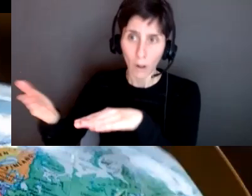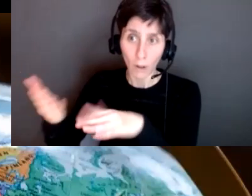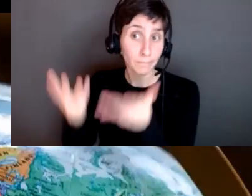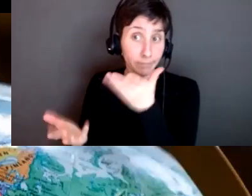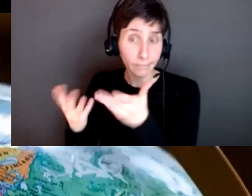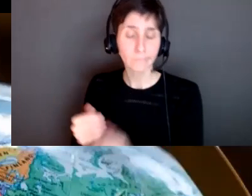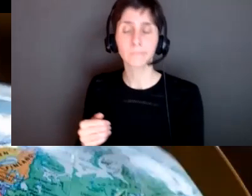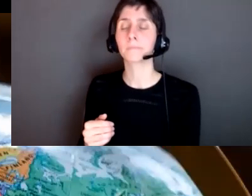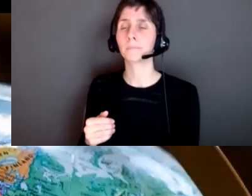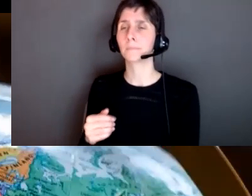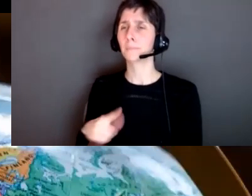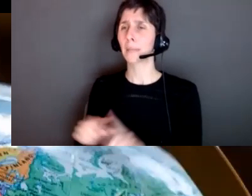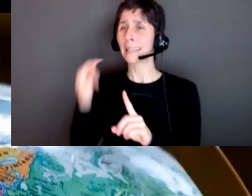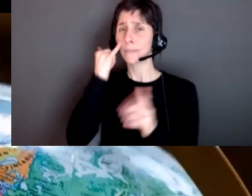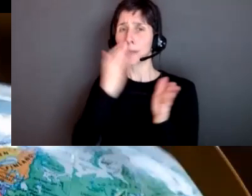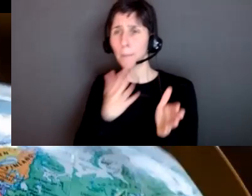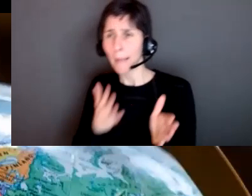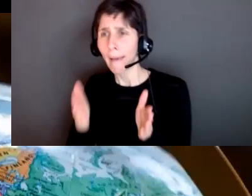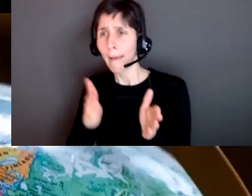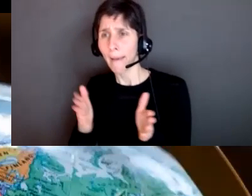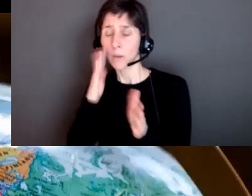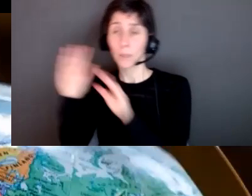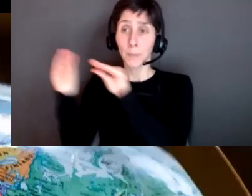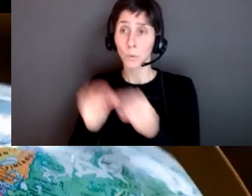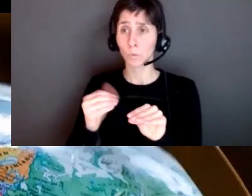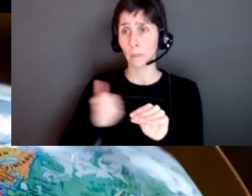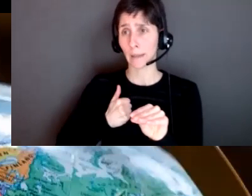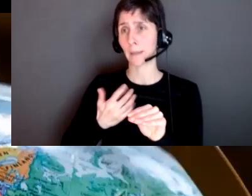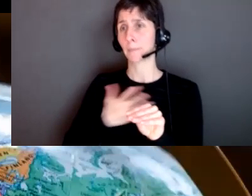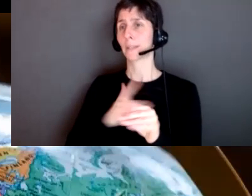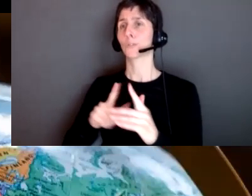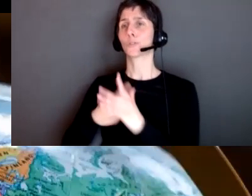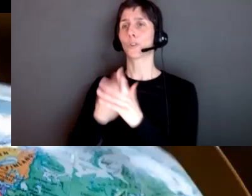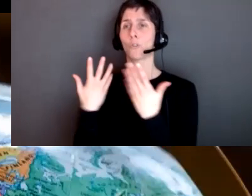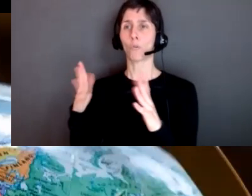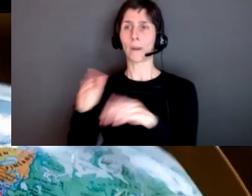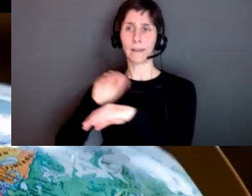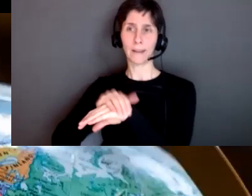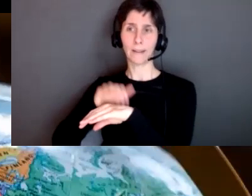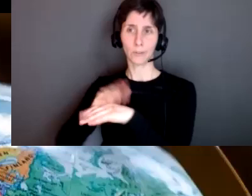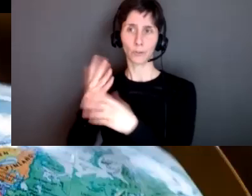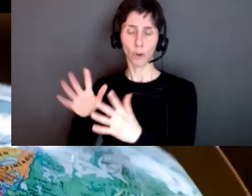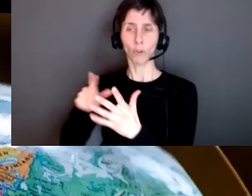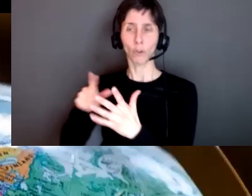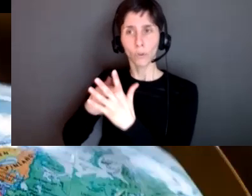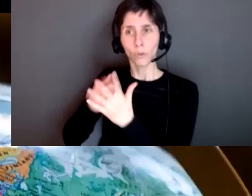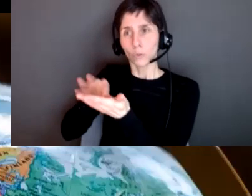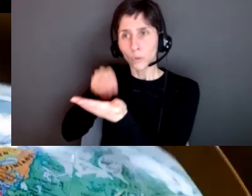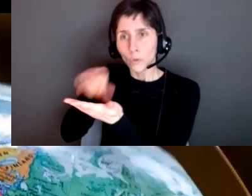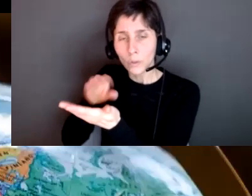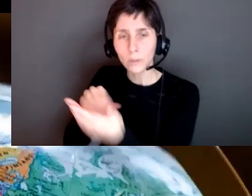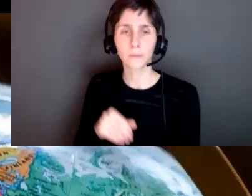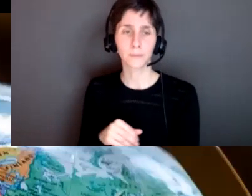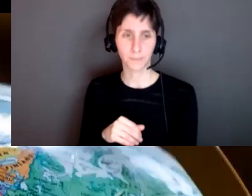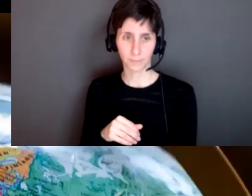the times they already have been in schools before and that's helpful we're going to learn in a few more slides we're